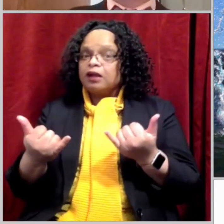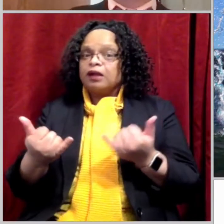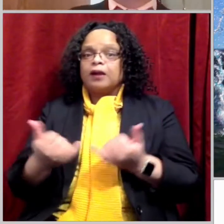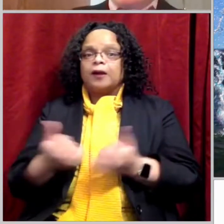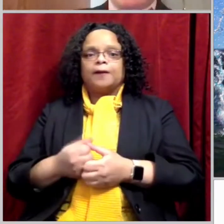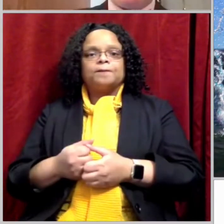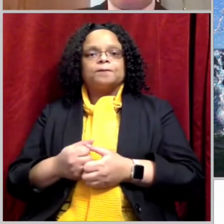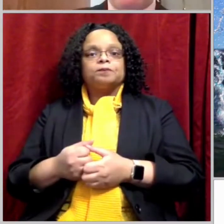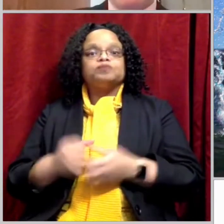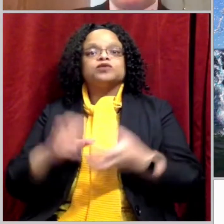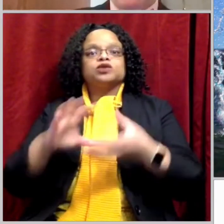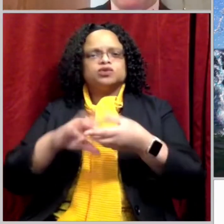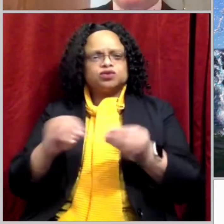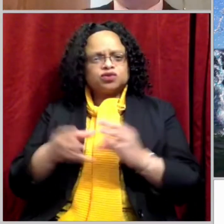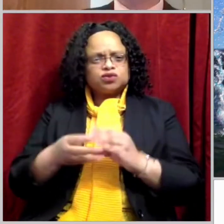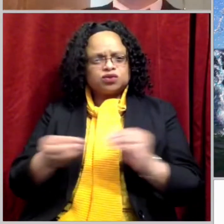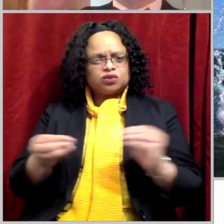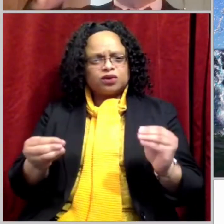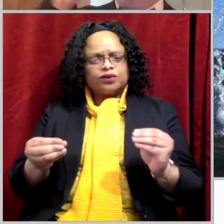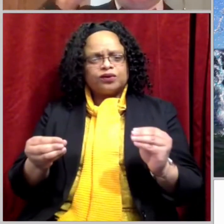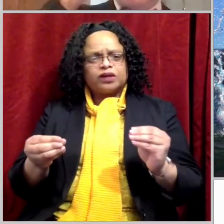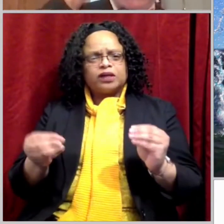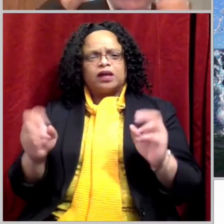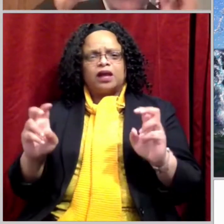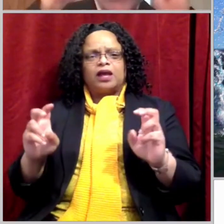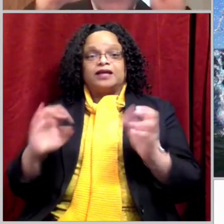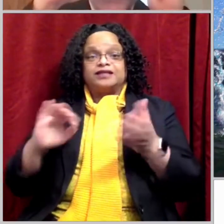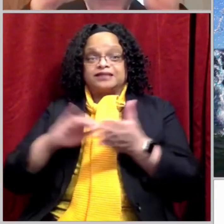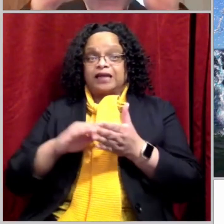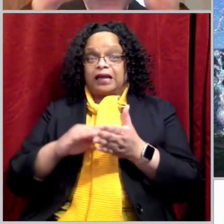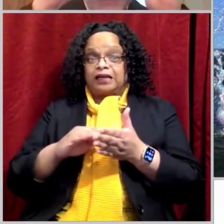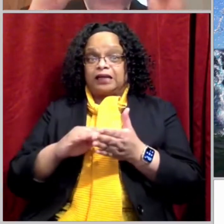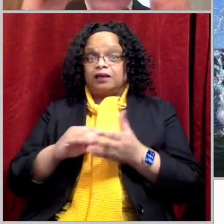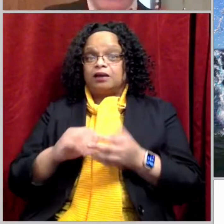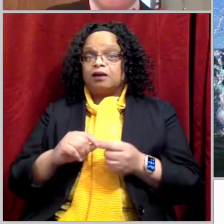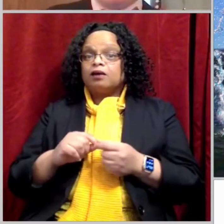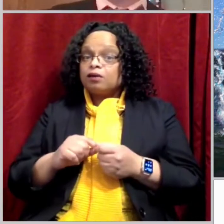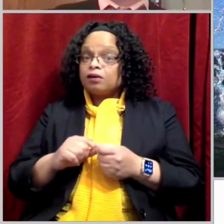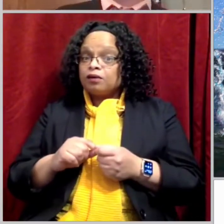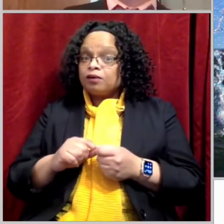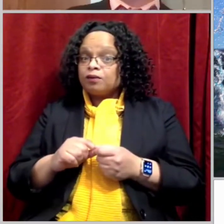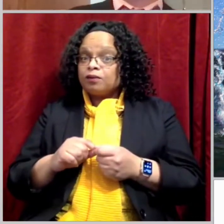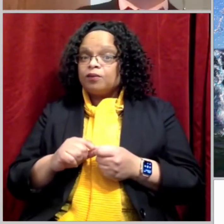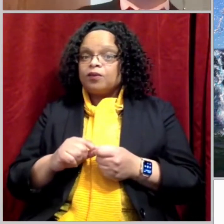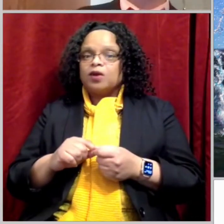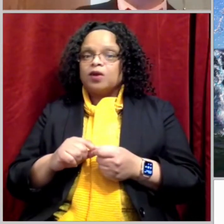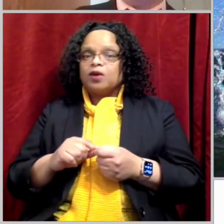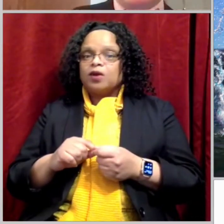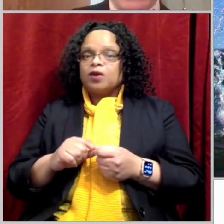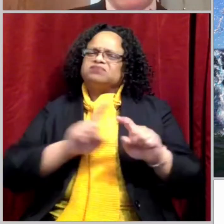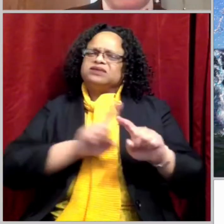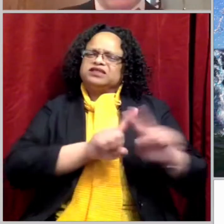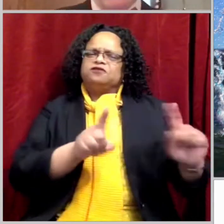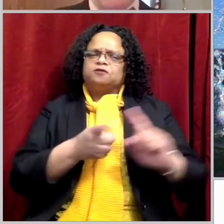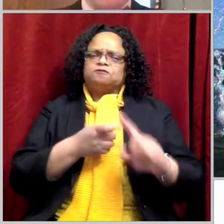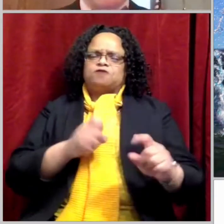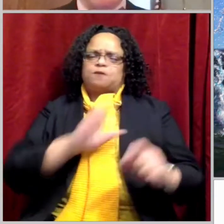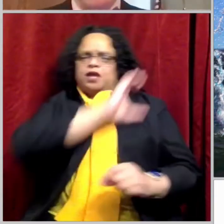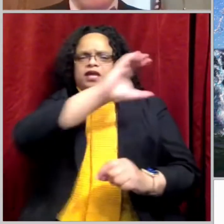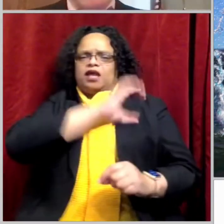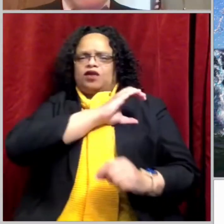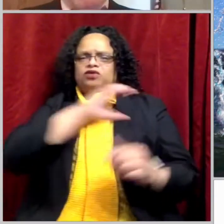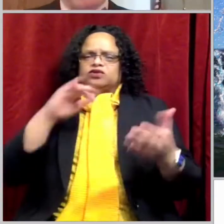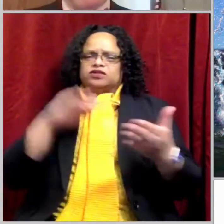a narrative expository study. Unlike the character studies that we did the last two